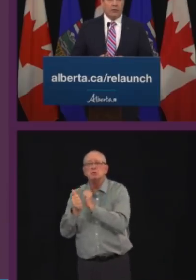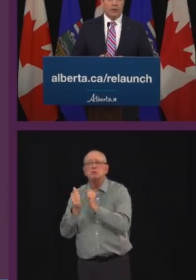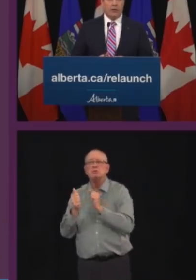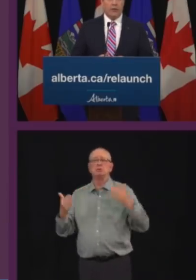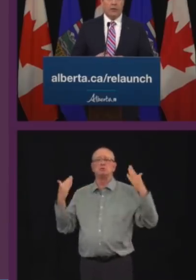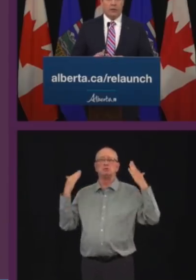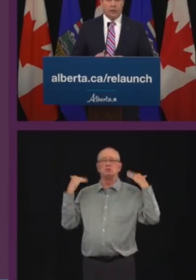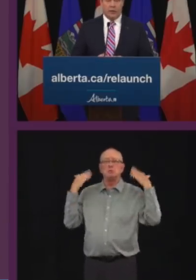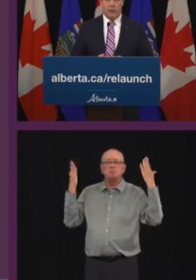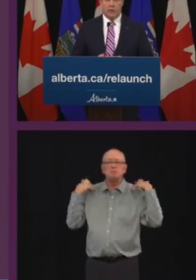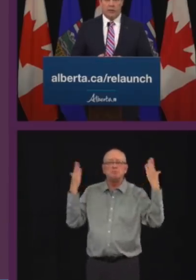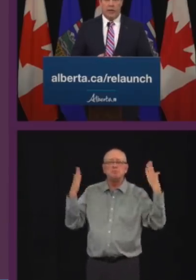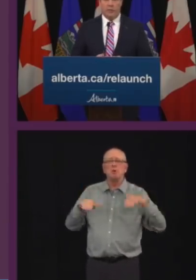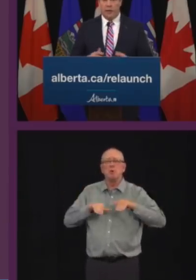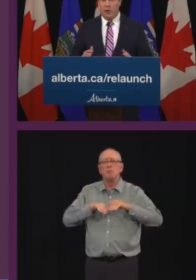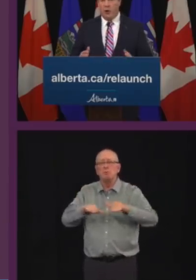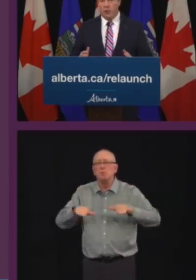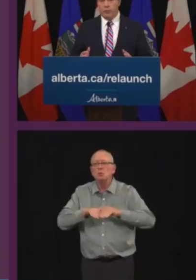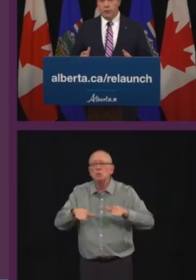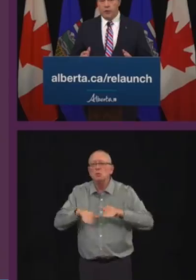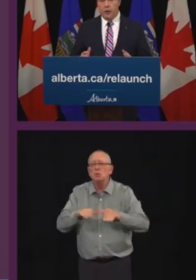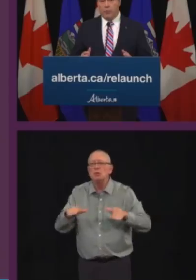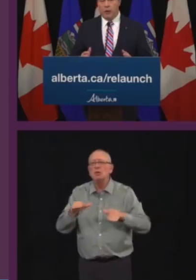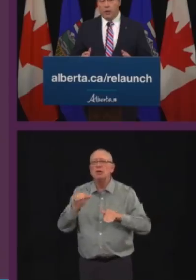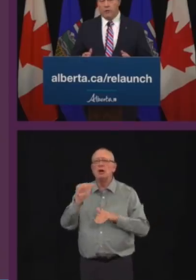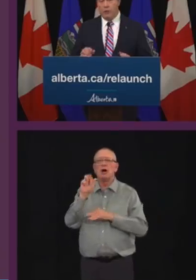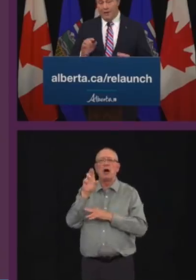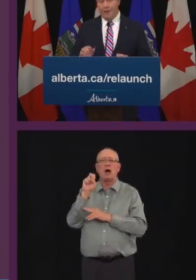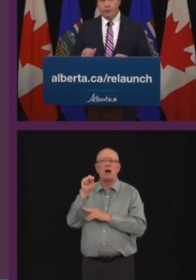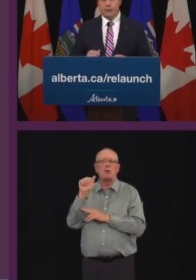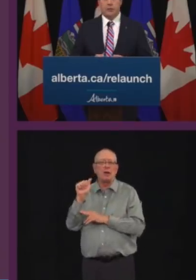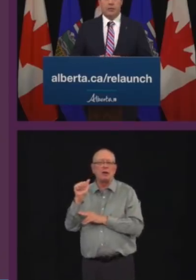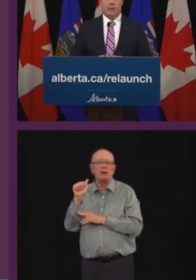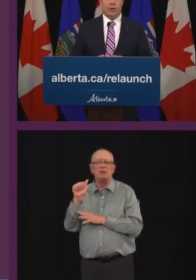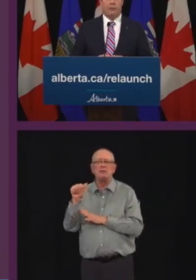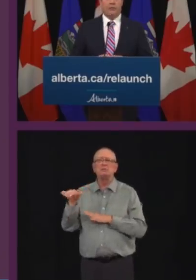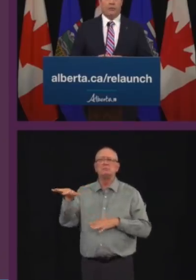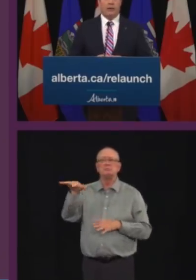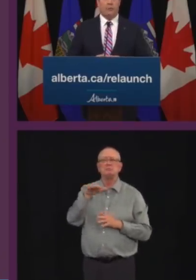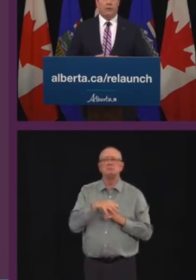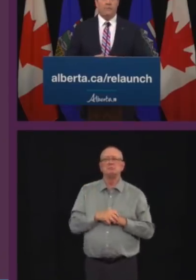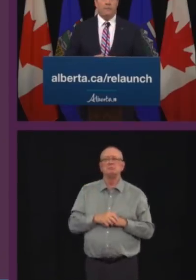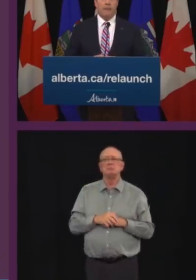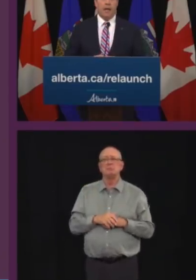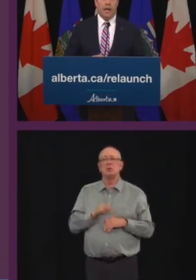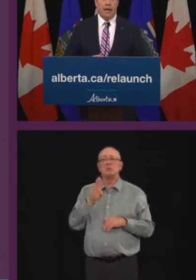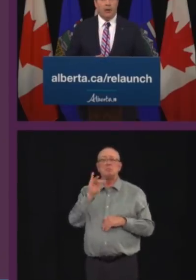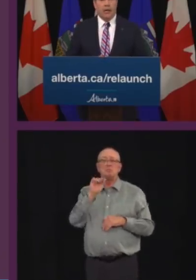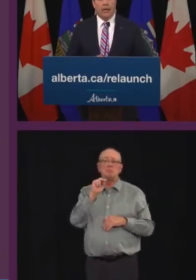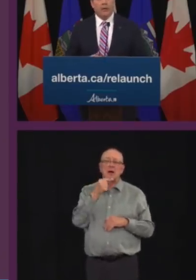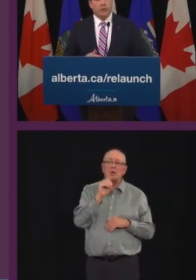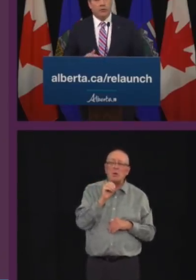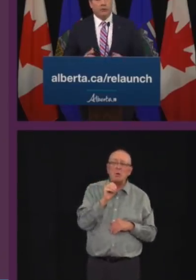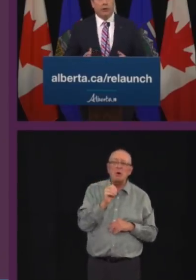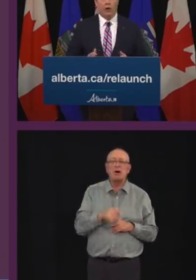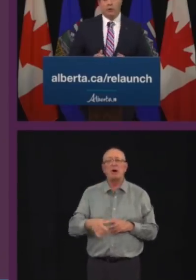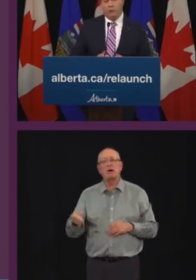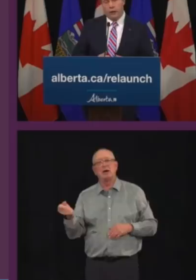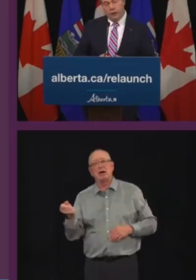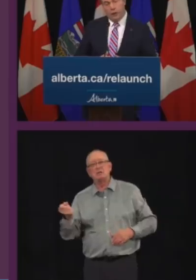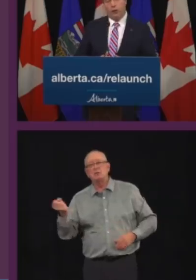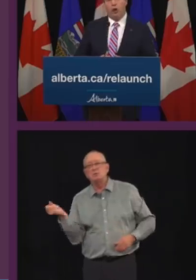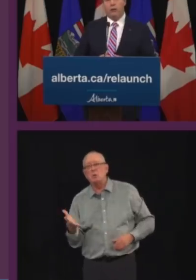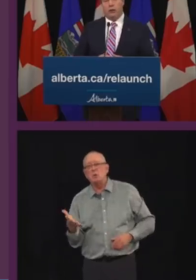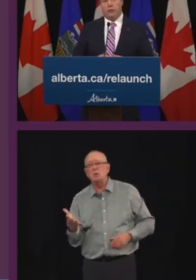concerts, casinos and bingo halls, which can operate without table games for the time being. And arcades and video